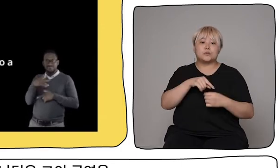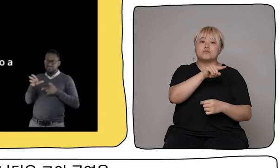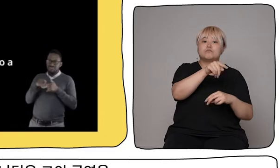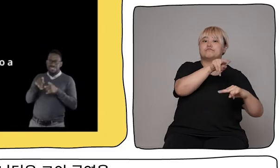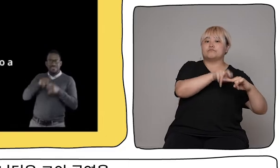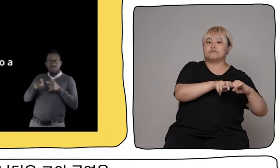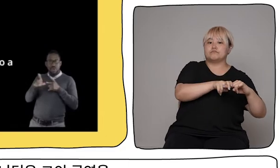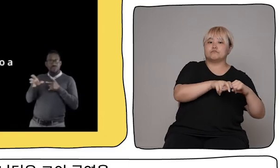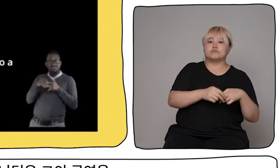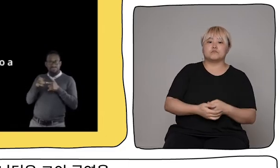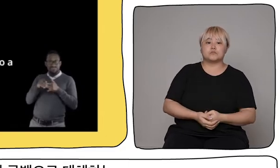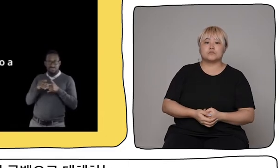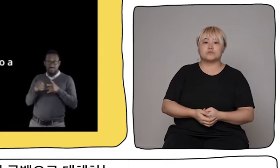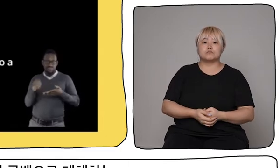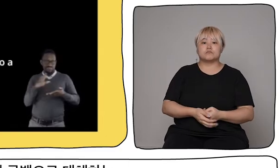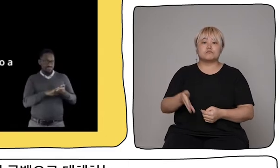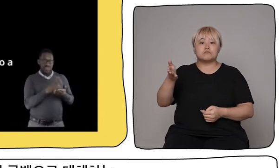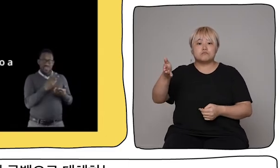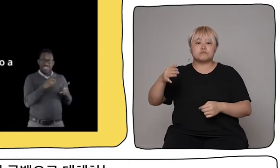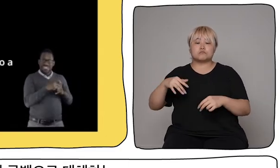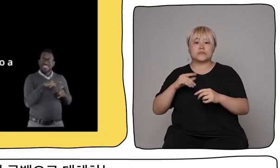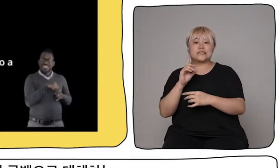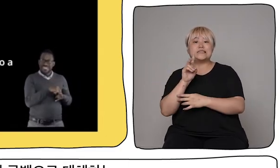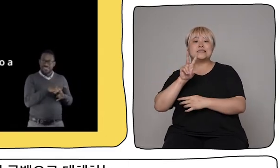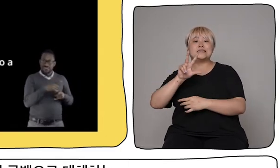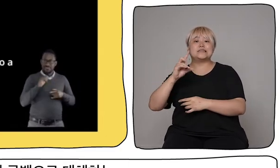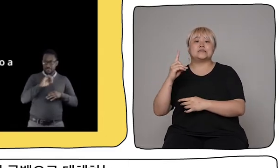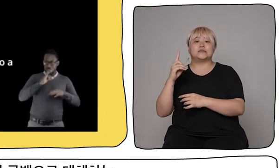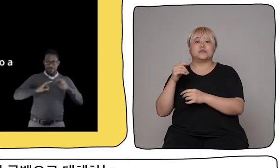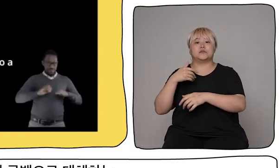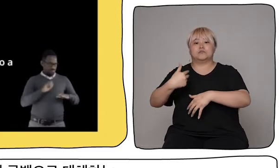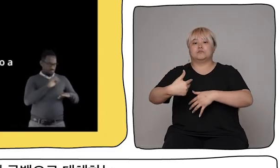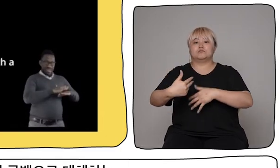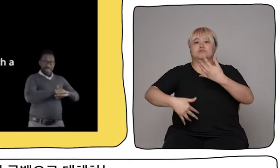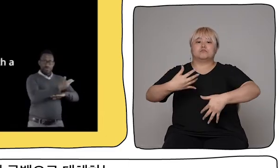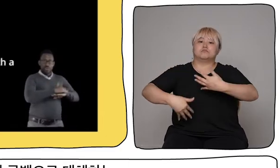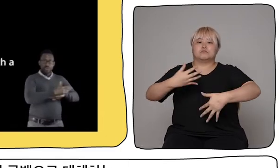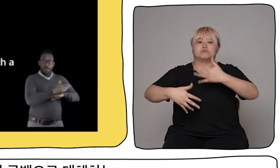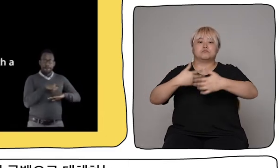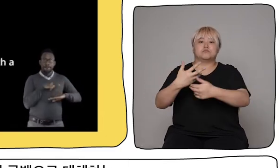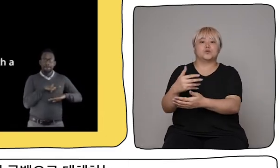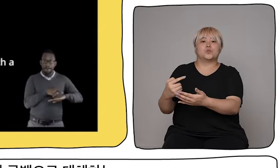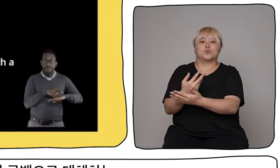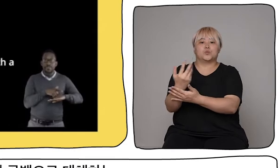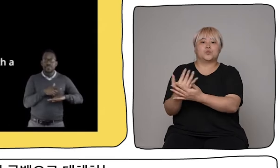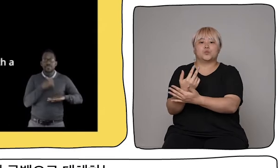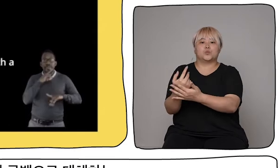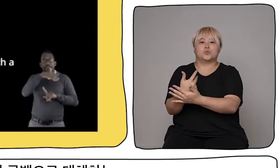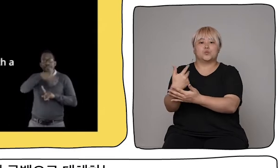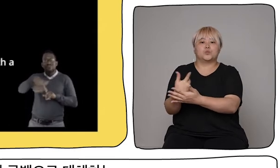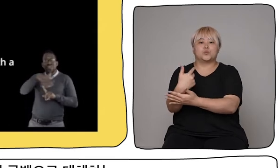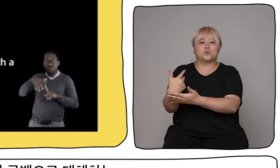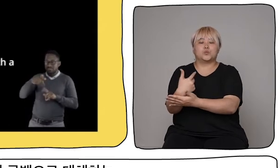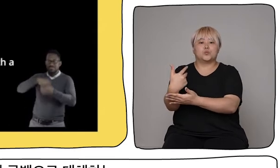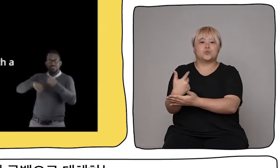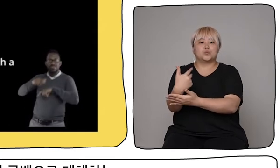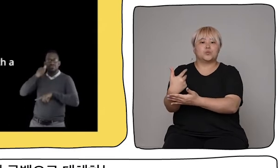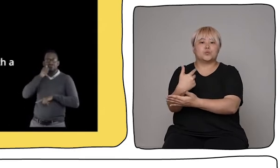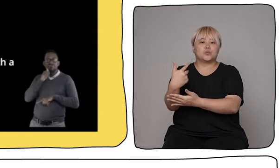that records a 3D video of Nadeem's performance onto a laptop, with the background of the theatre space replaced with a grey void.